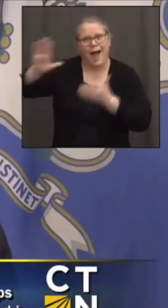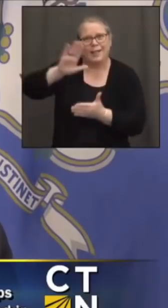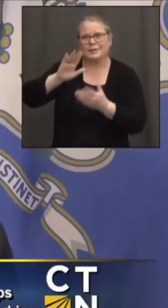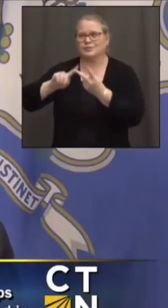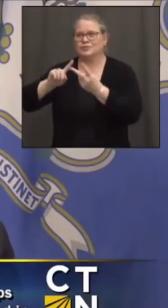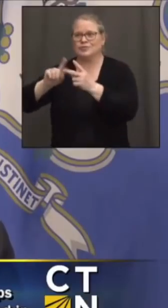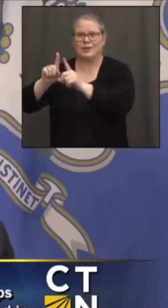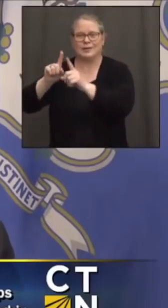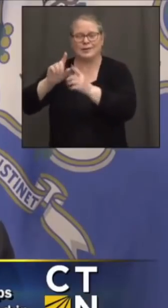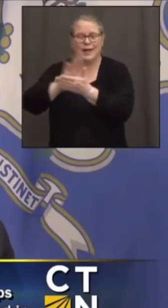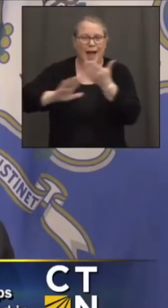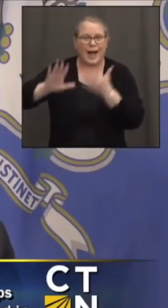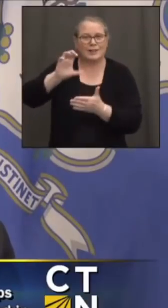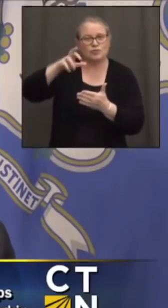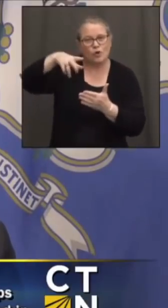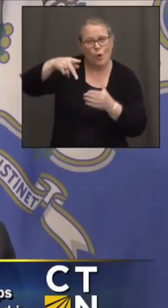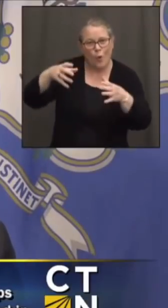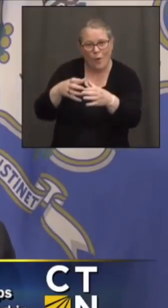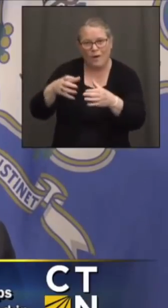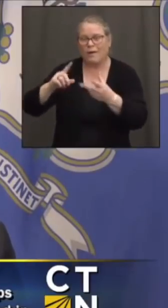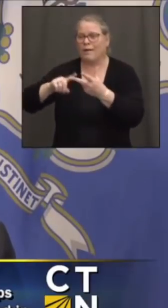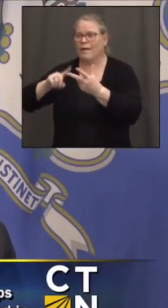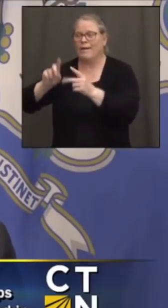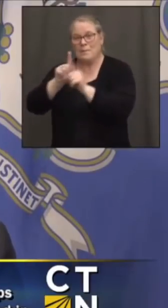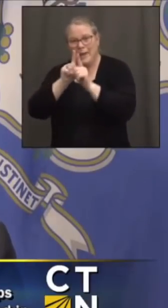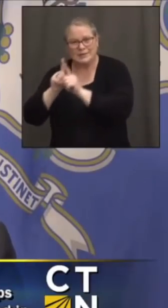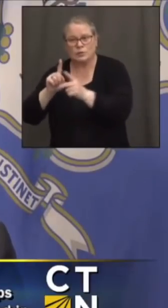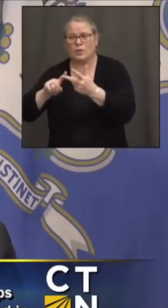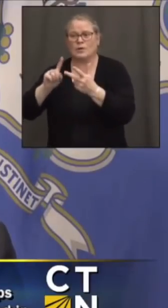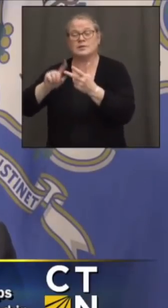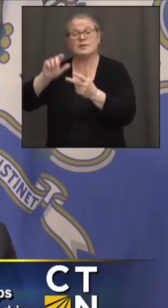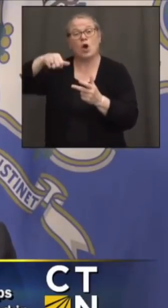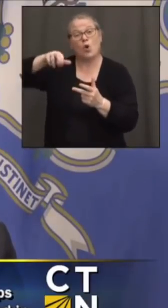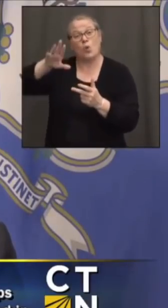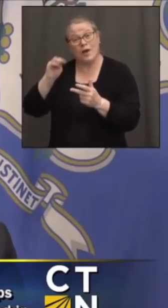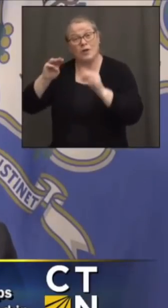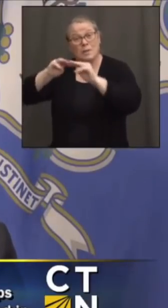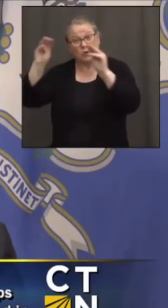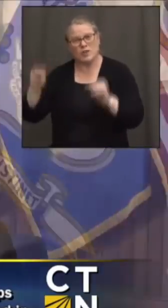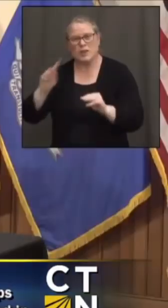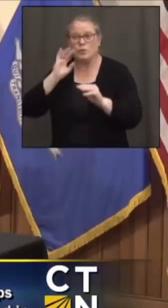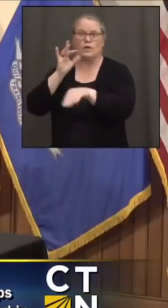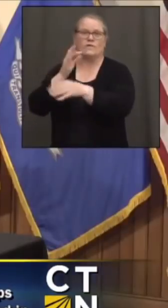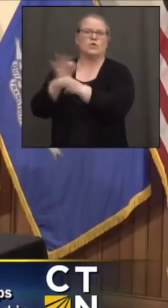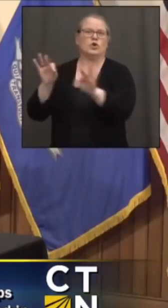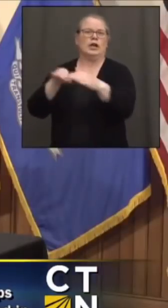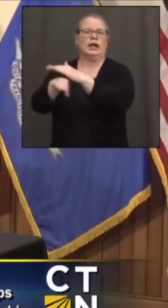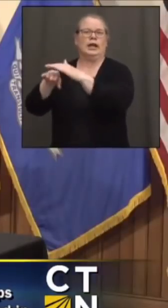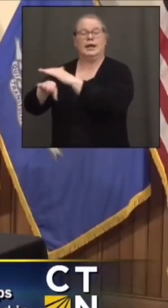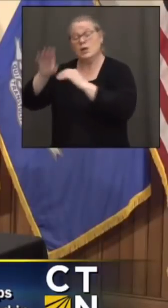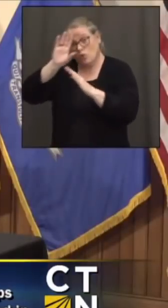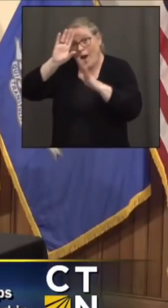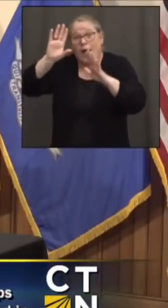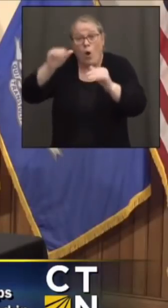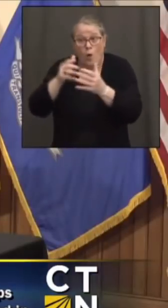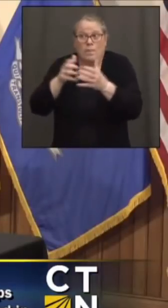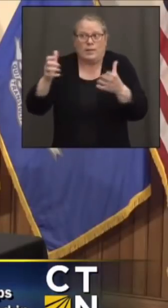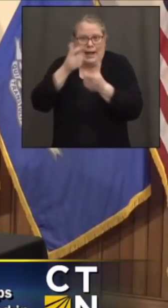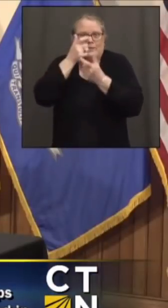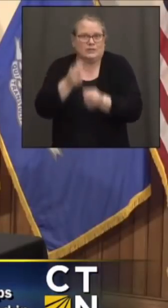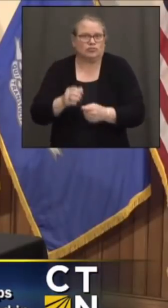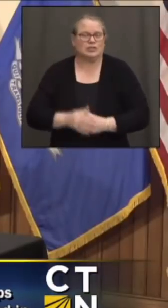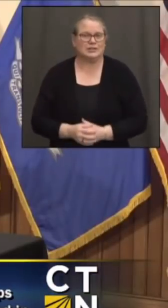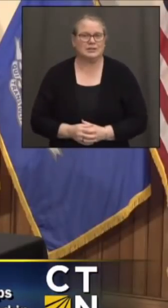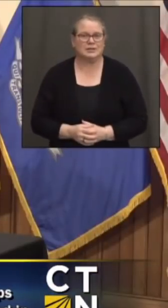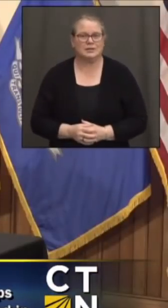museums. I hope there's a lot of interest. Charlene? And, Governor, I would add success for us would be